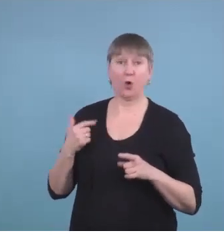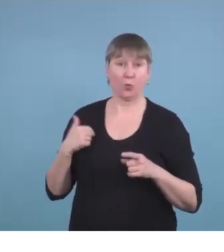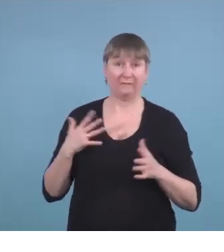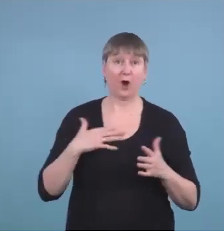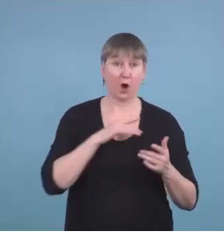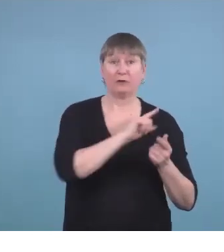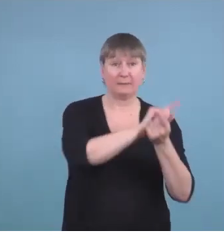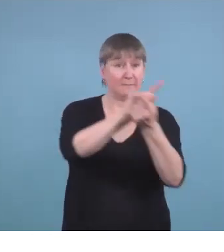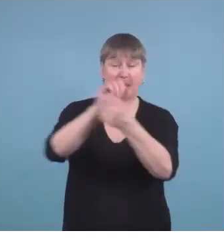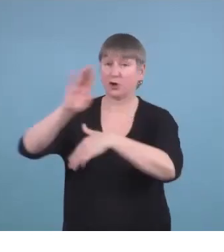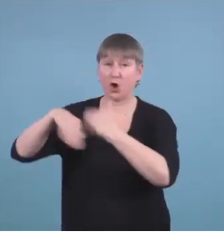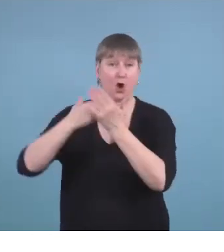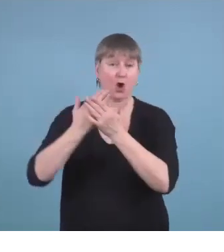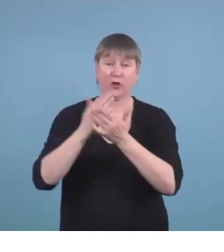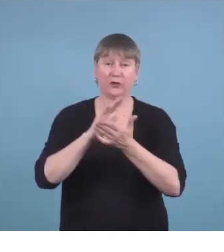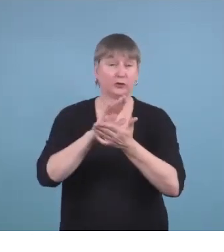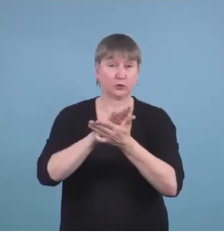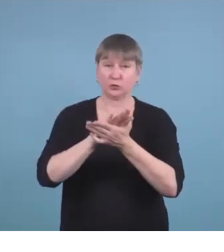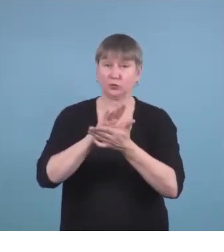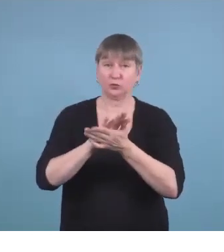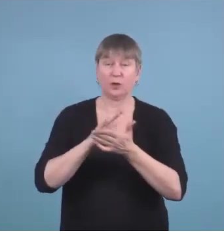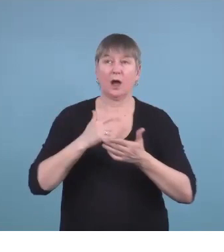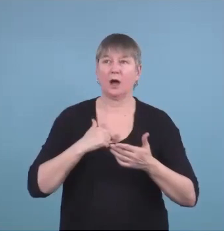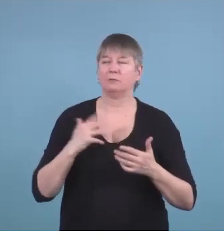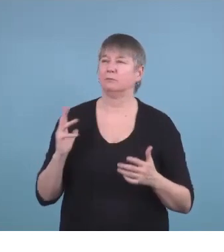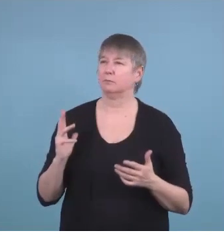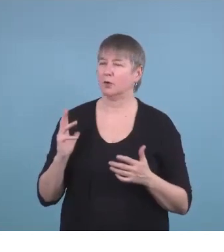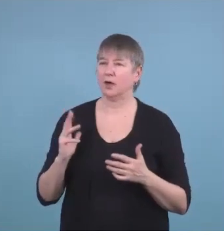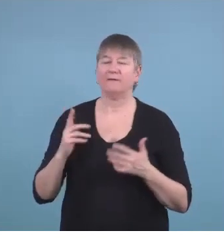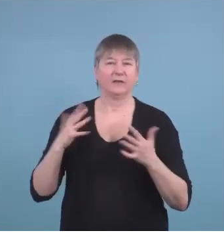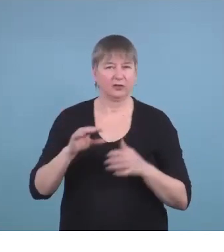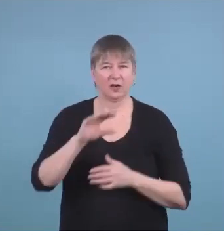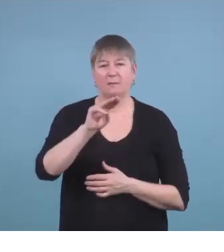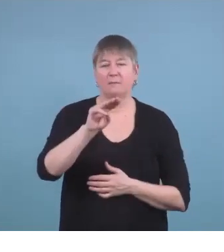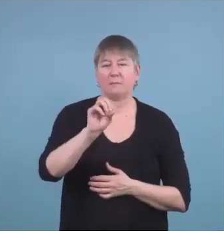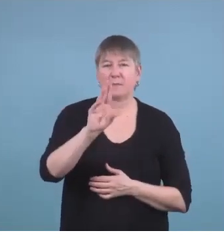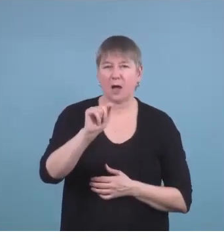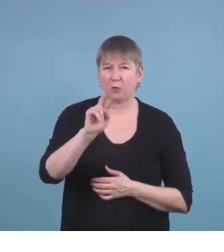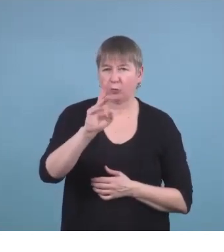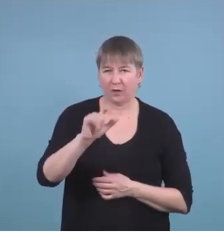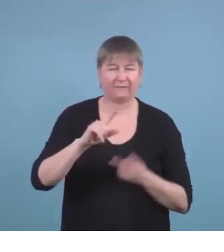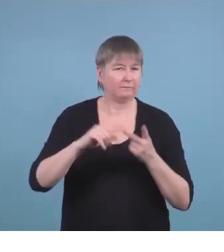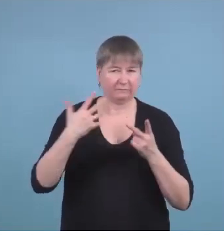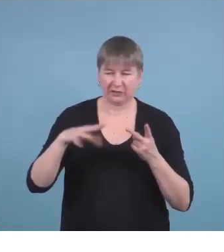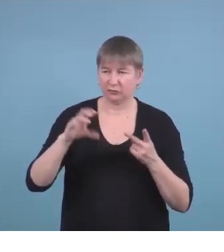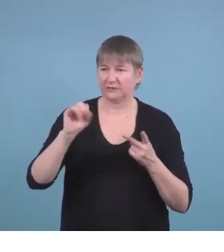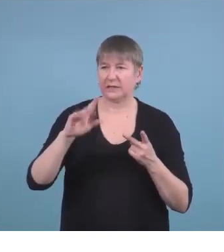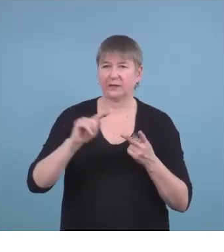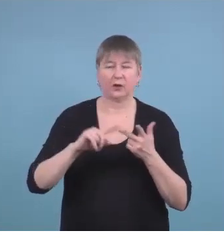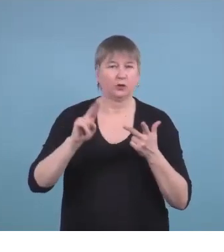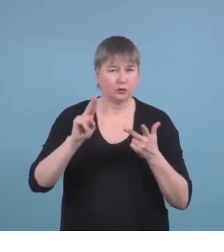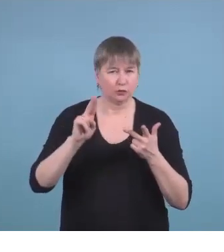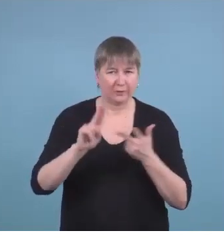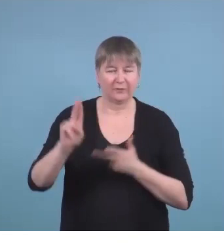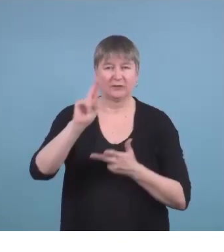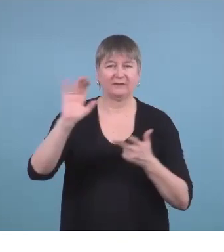and at some point like I've met with Mount Royal, I've already met with State, U of C and we've